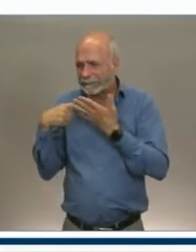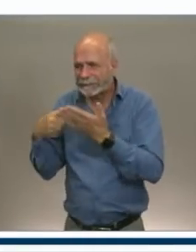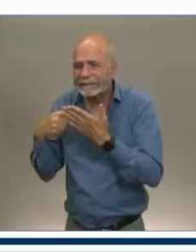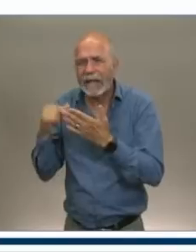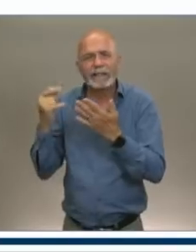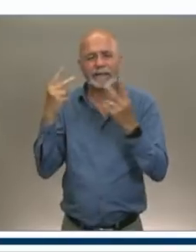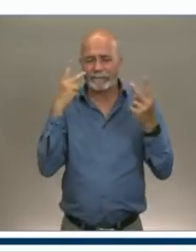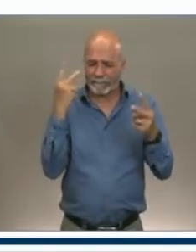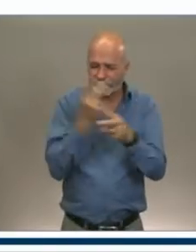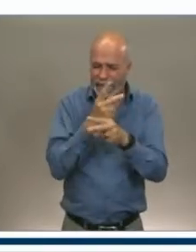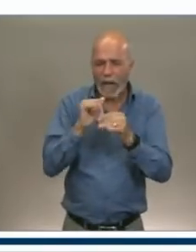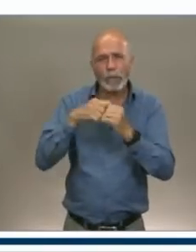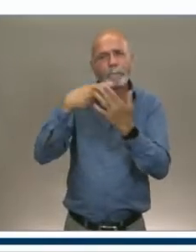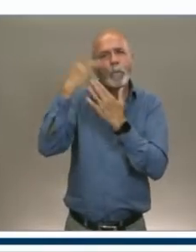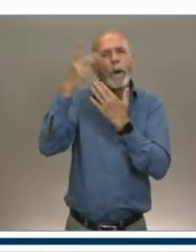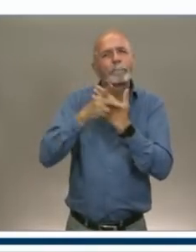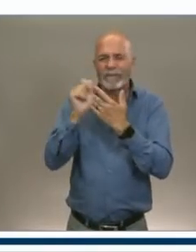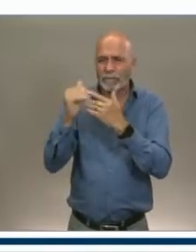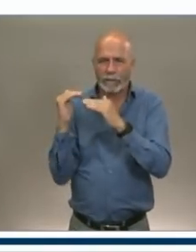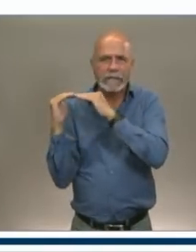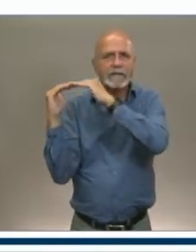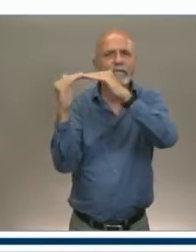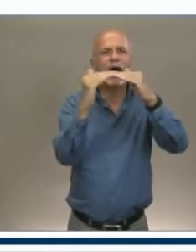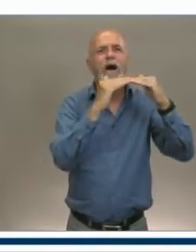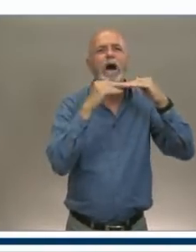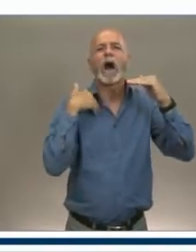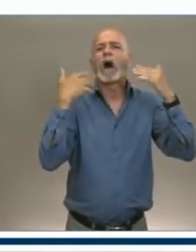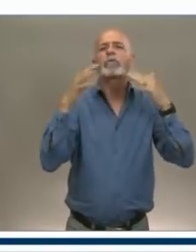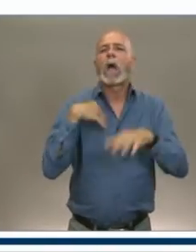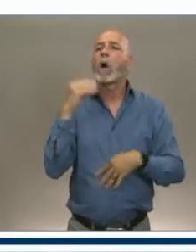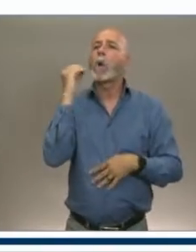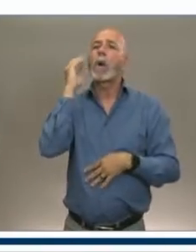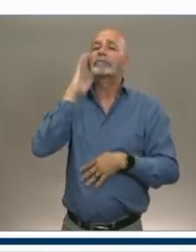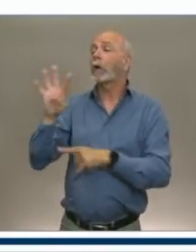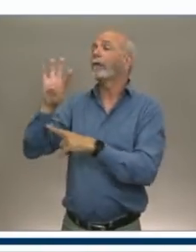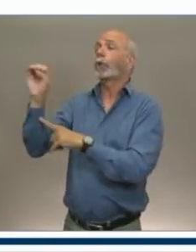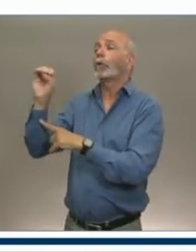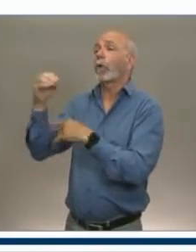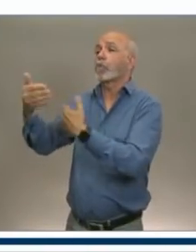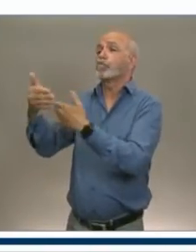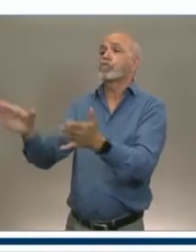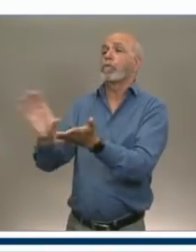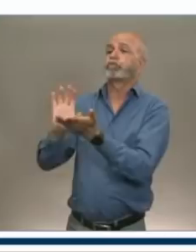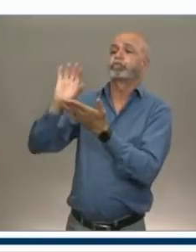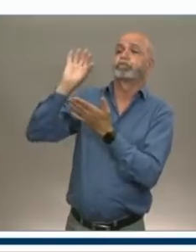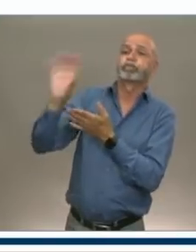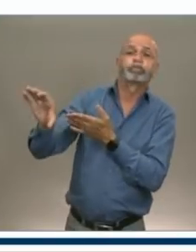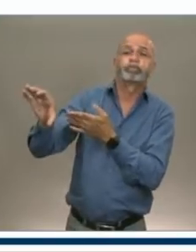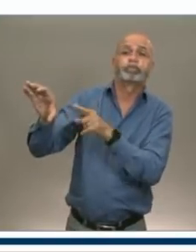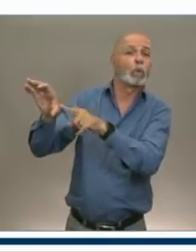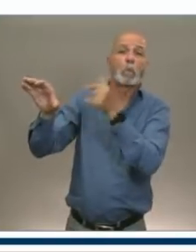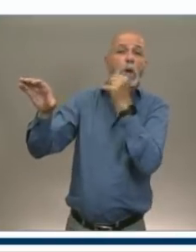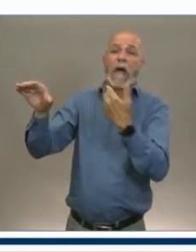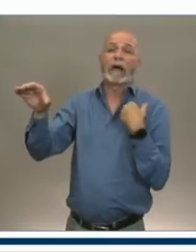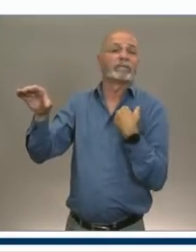I don't want a motel with 40 rooms to not have anyone come with a voucher, which could happen if we were